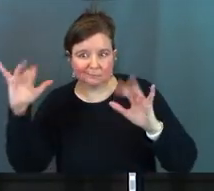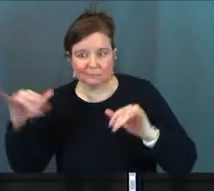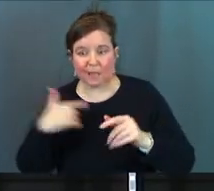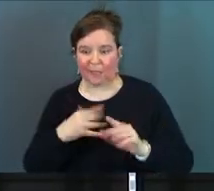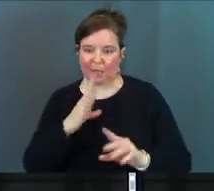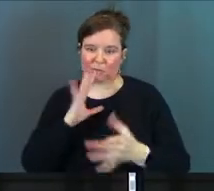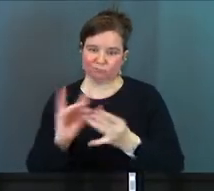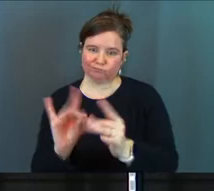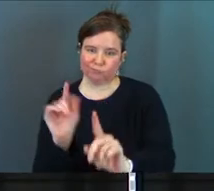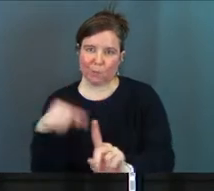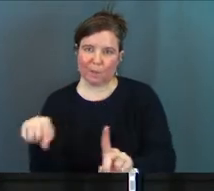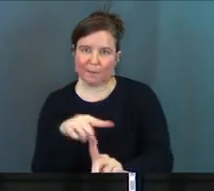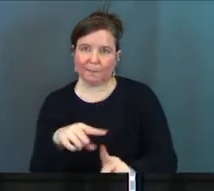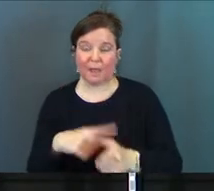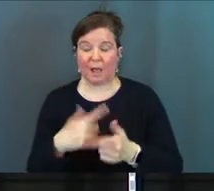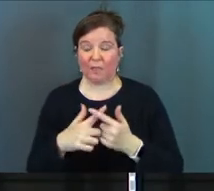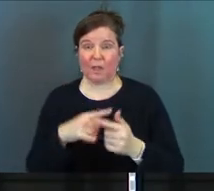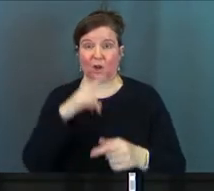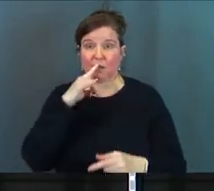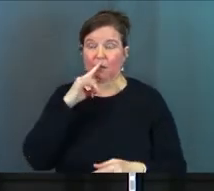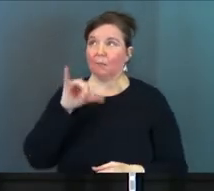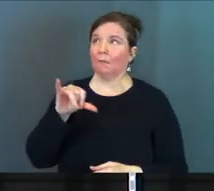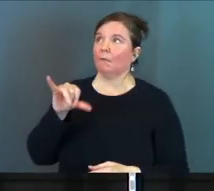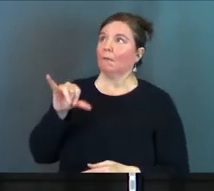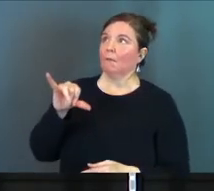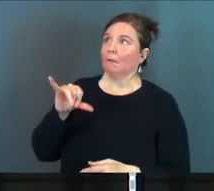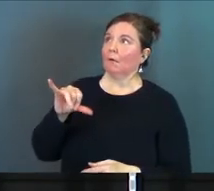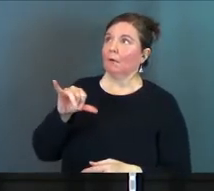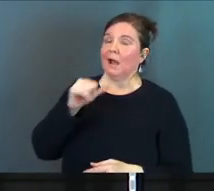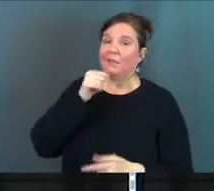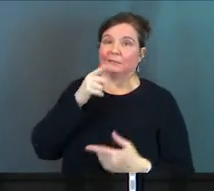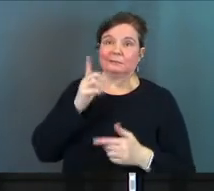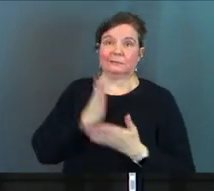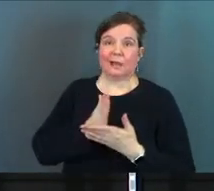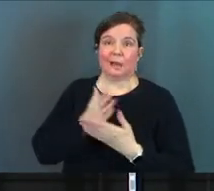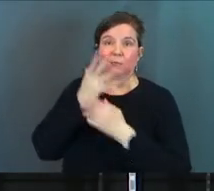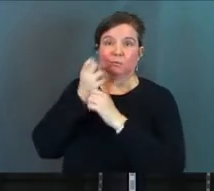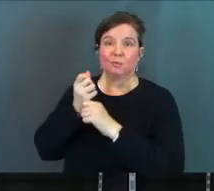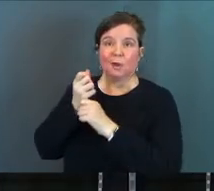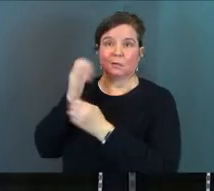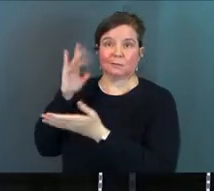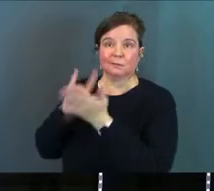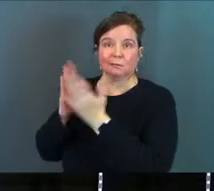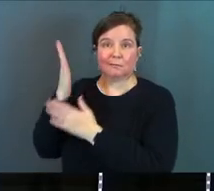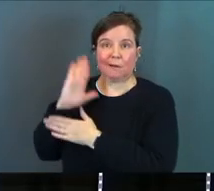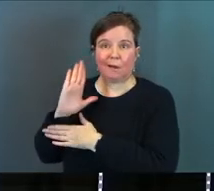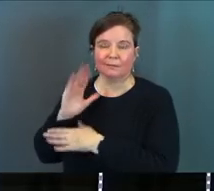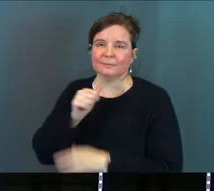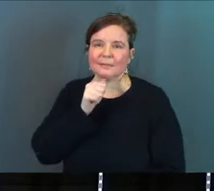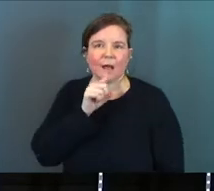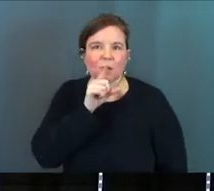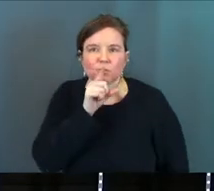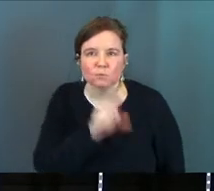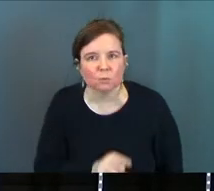and they talk to them and then all our kids lose the faith and walk away from the faith not true